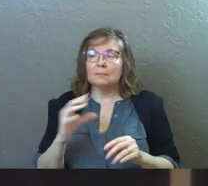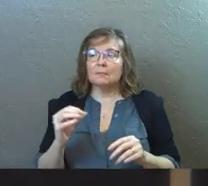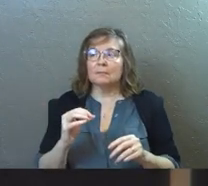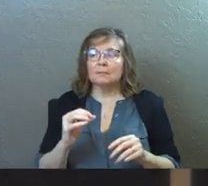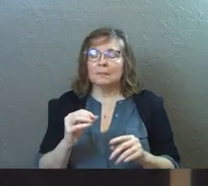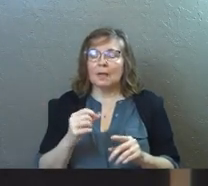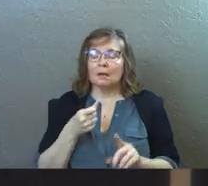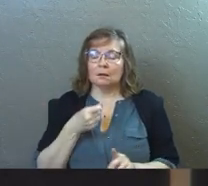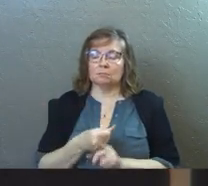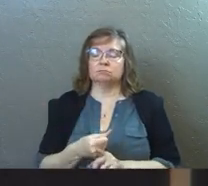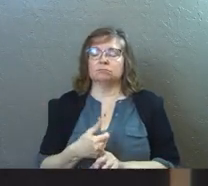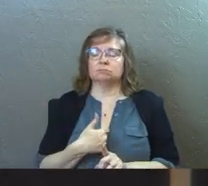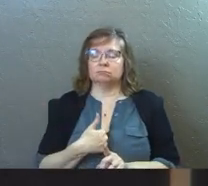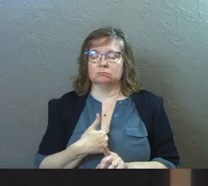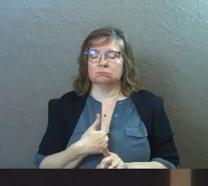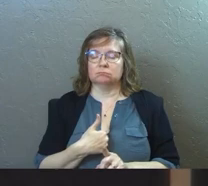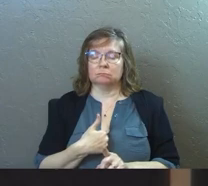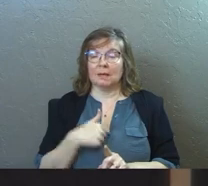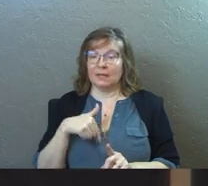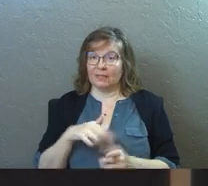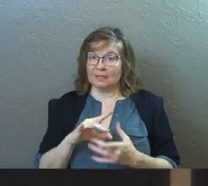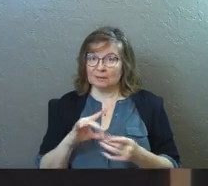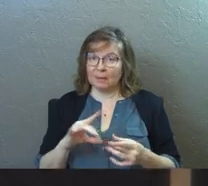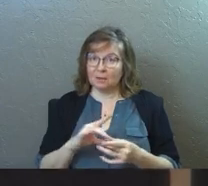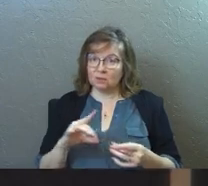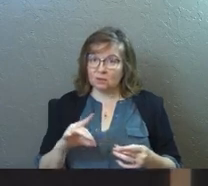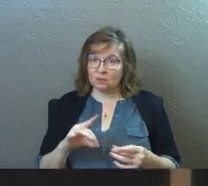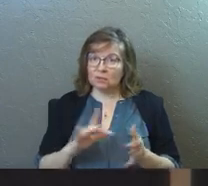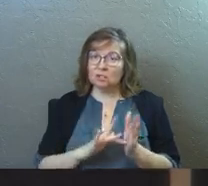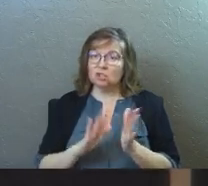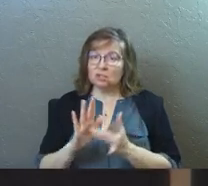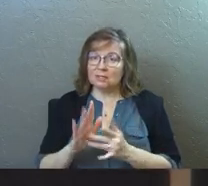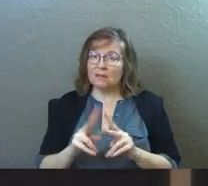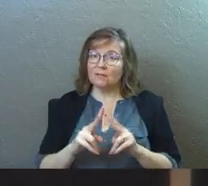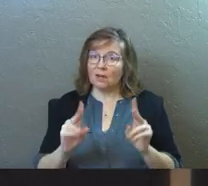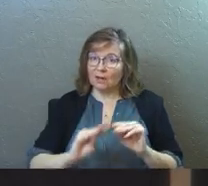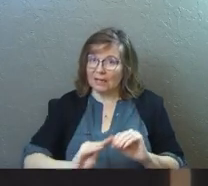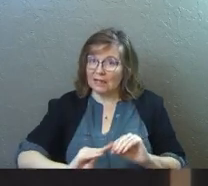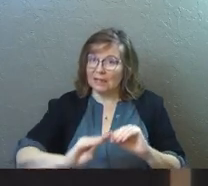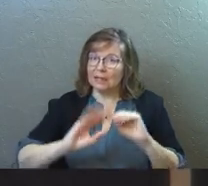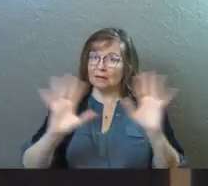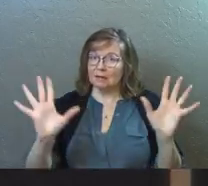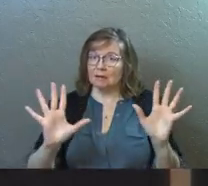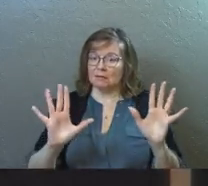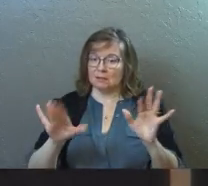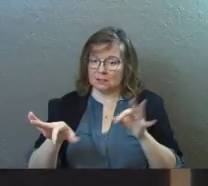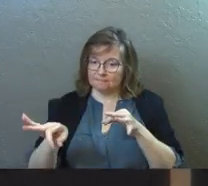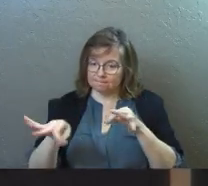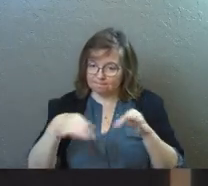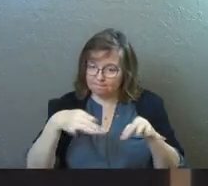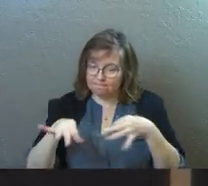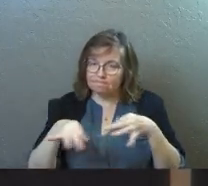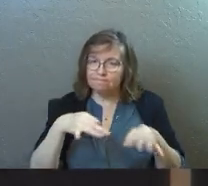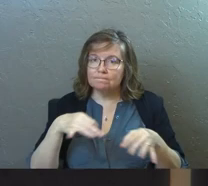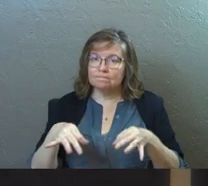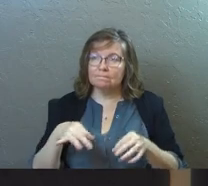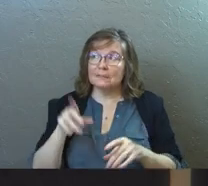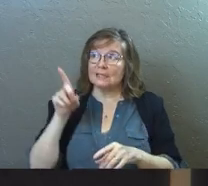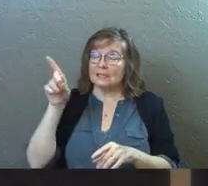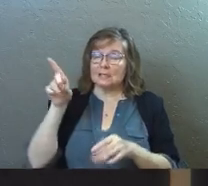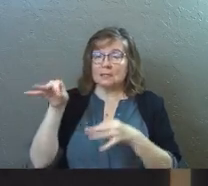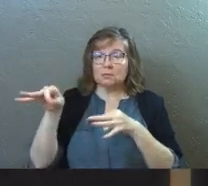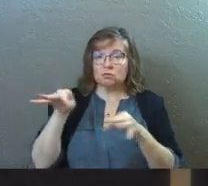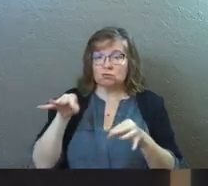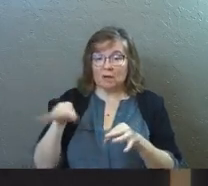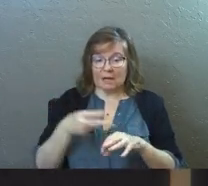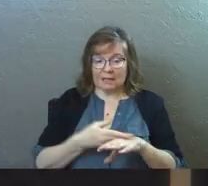it strikes me that in this passage, Jesus is very clear in the way that he walks through this. He is